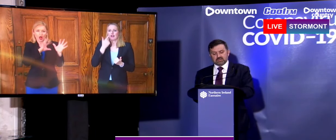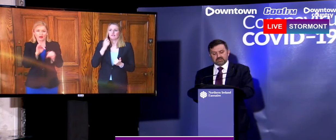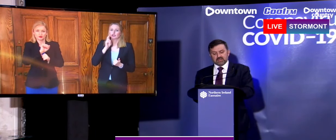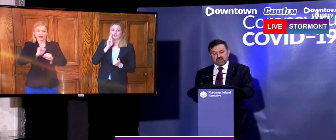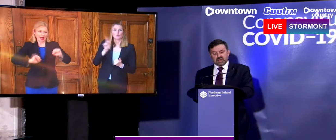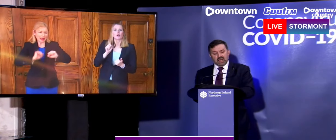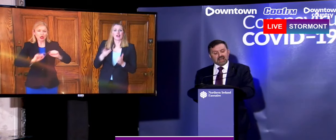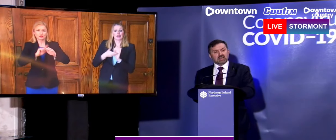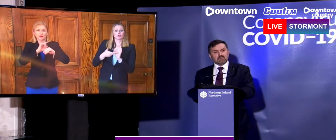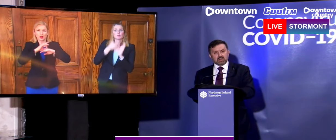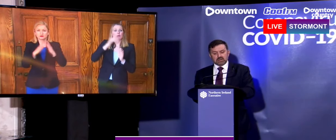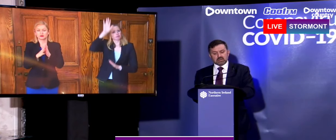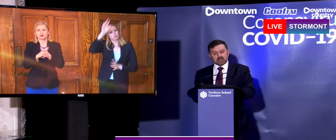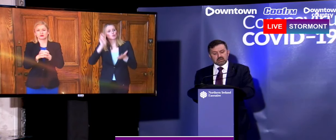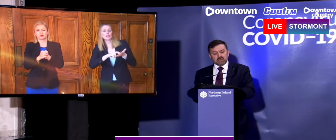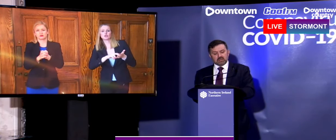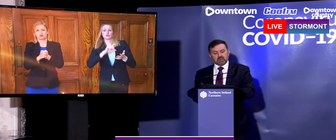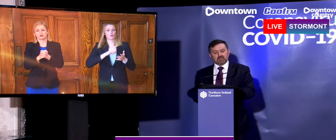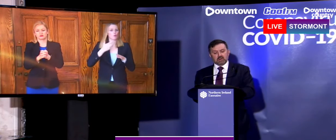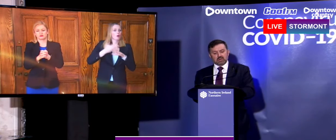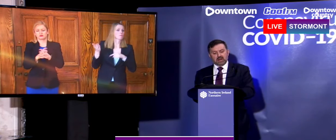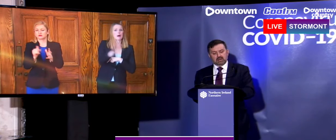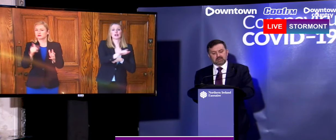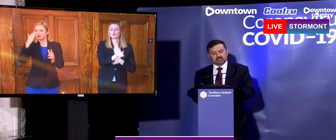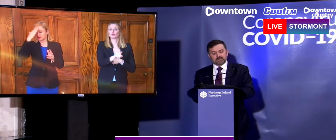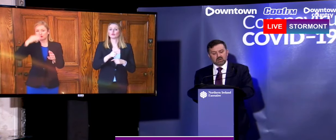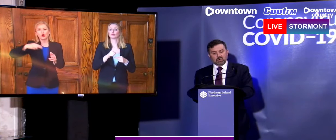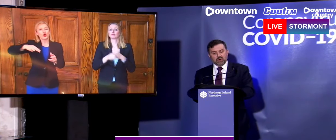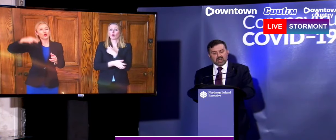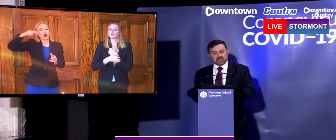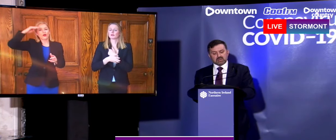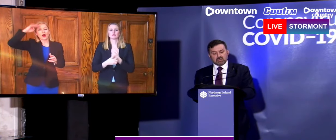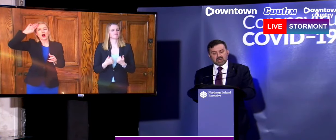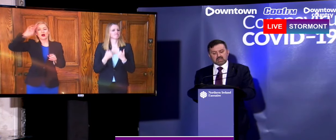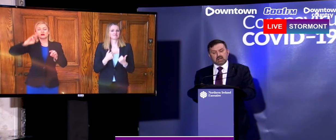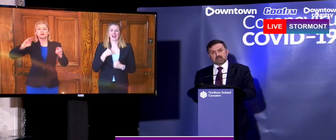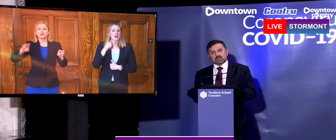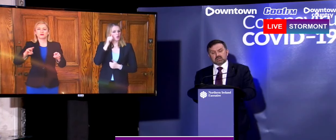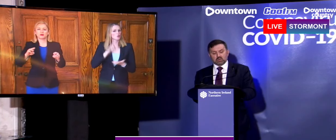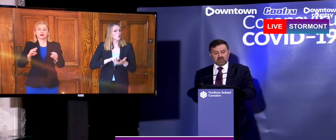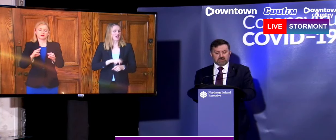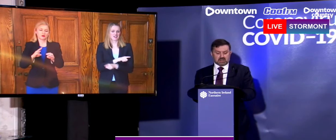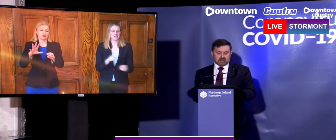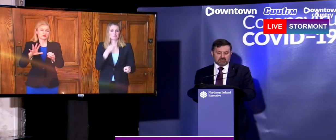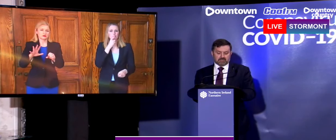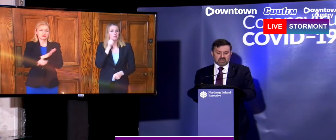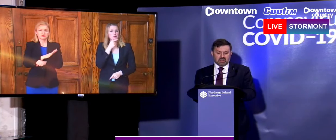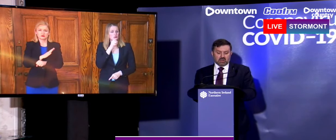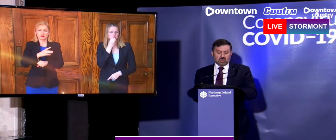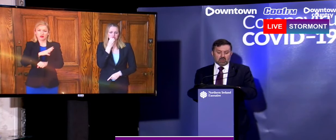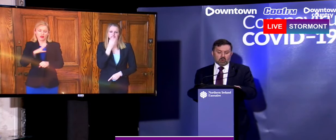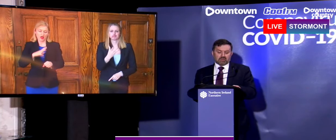results. I never doubted that the people of Northern Ireland would rise to the many challenges that we are facing.